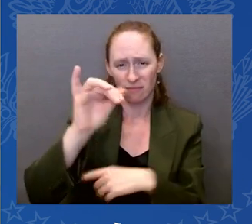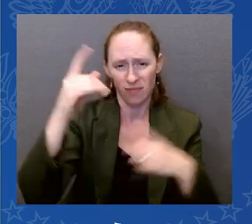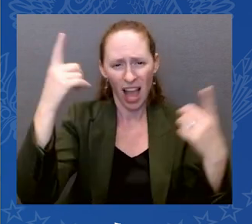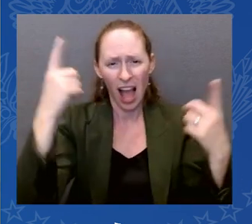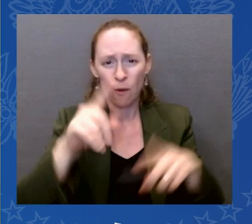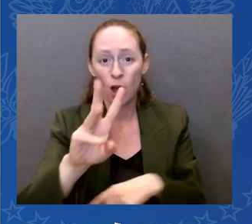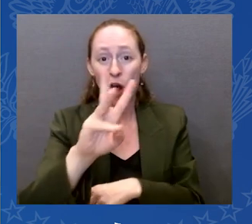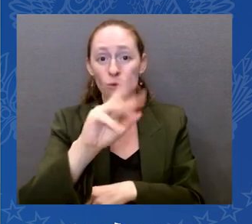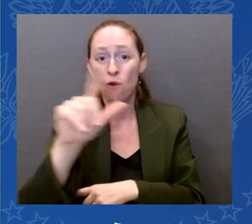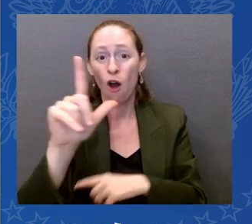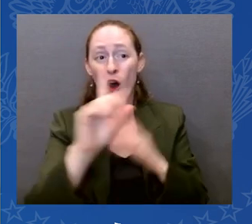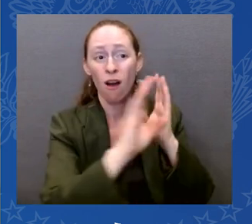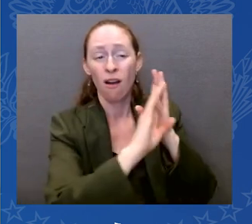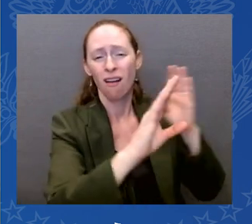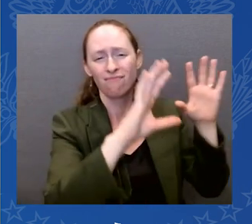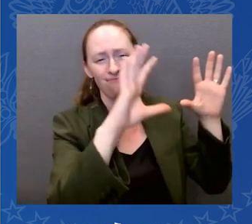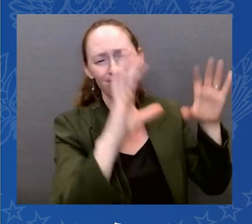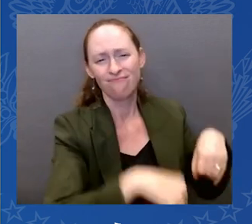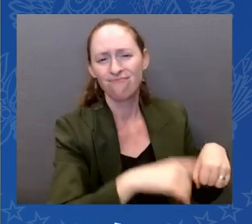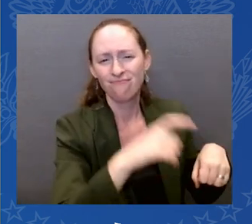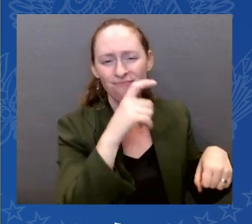of the previous administration.